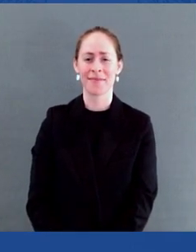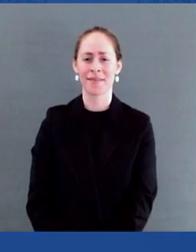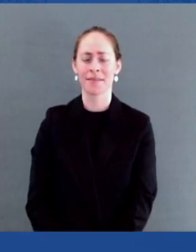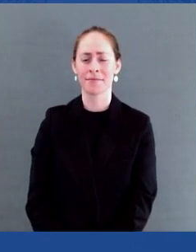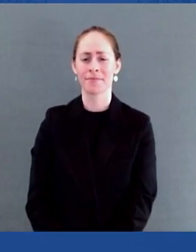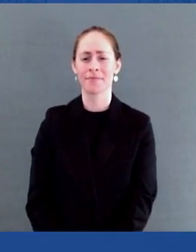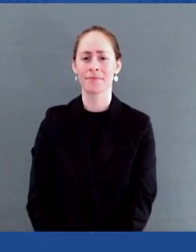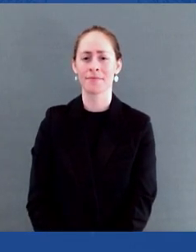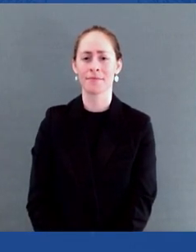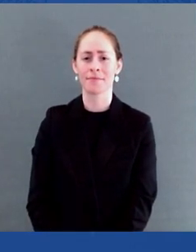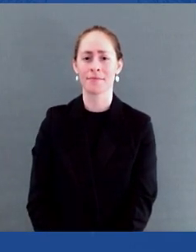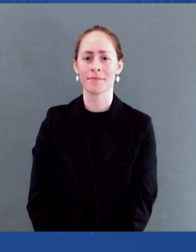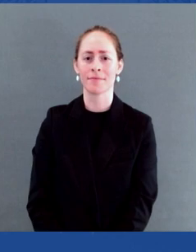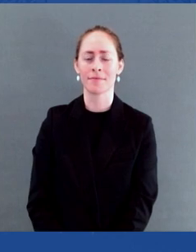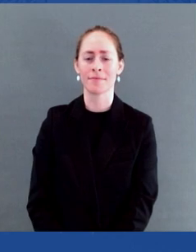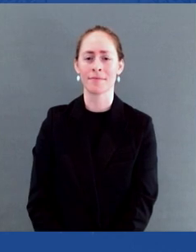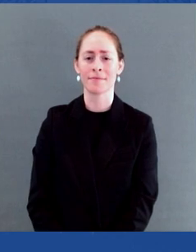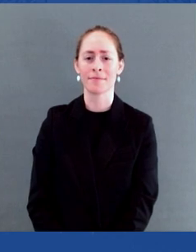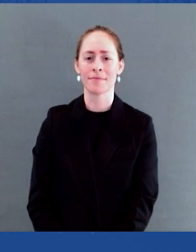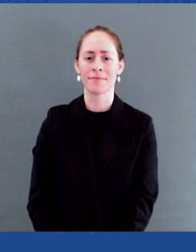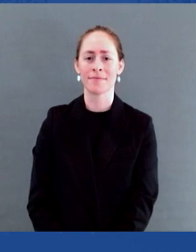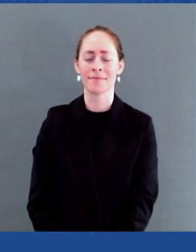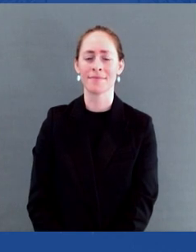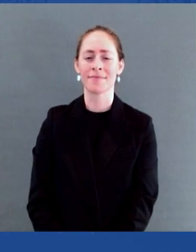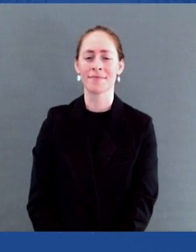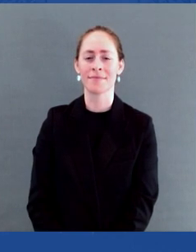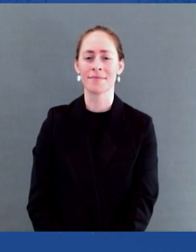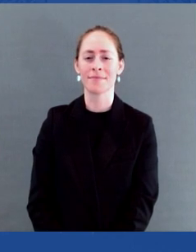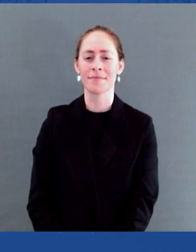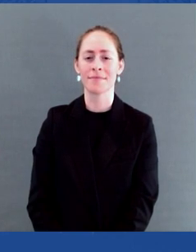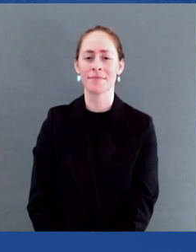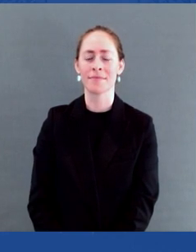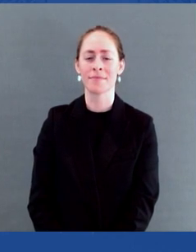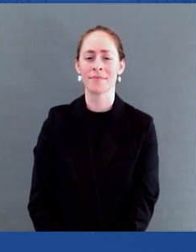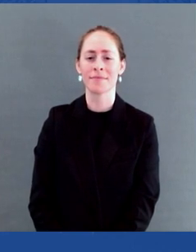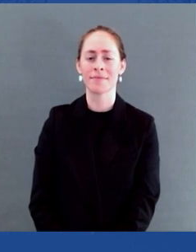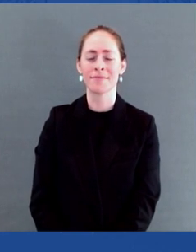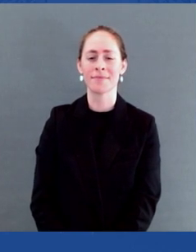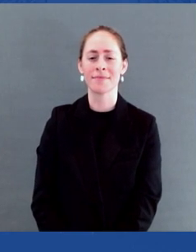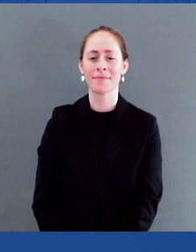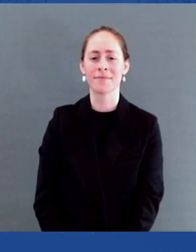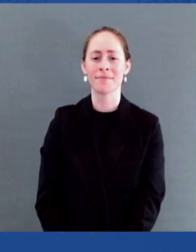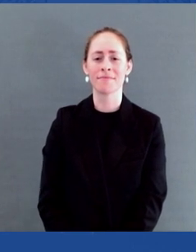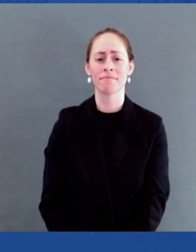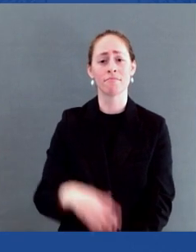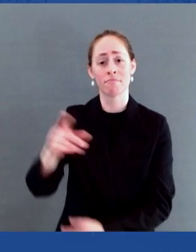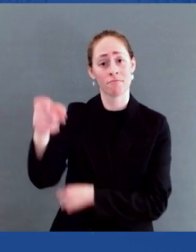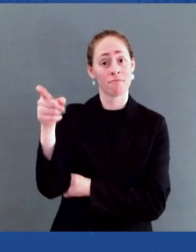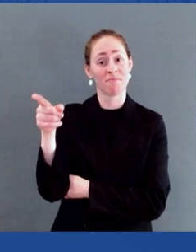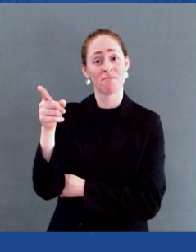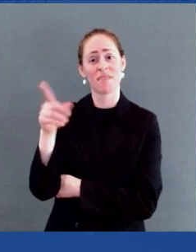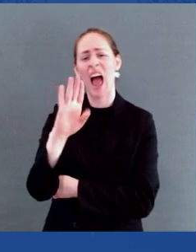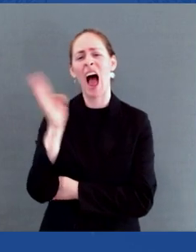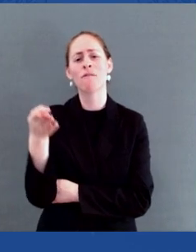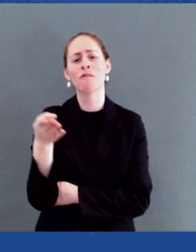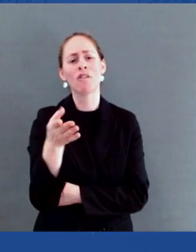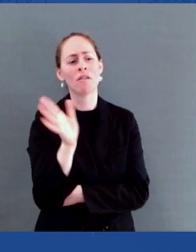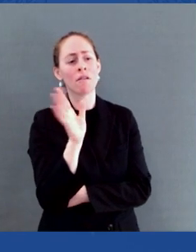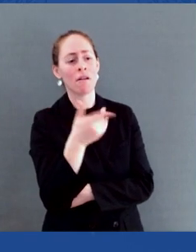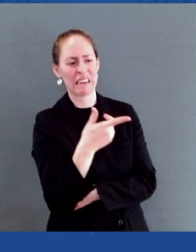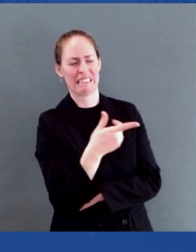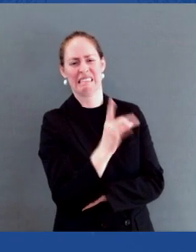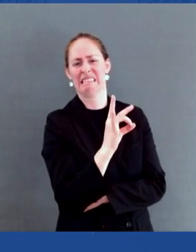Fauci, who is, he's things to me. And all of you have contributed so much to this mission of